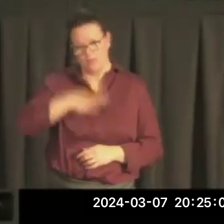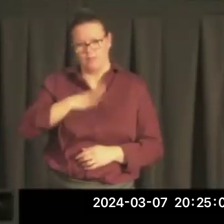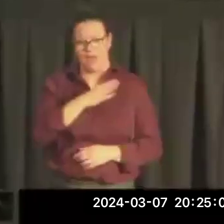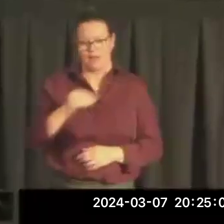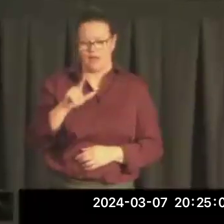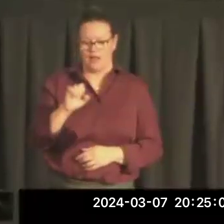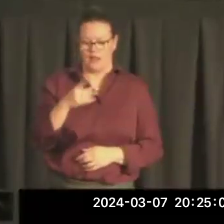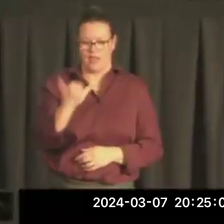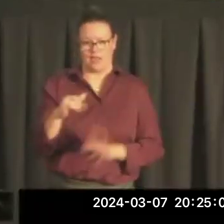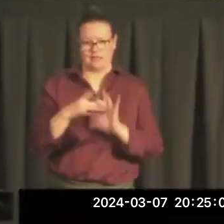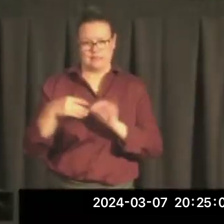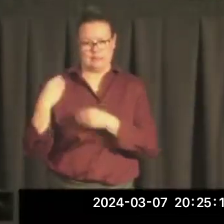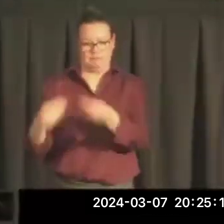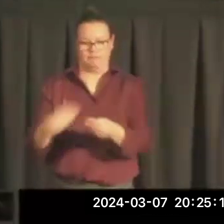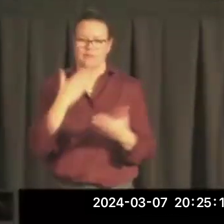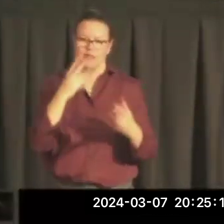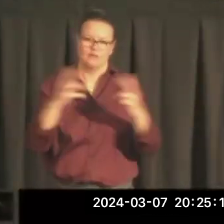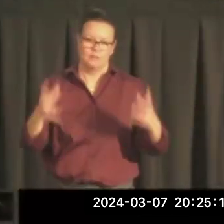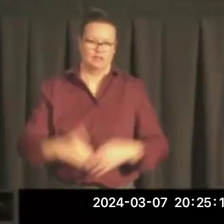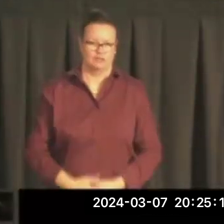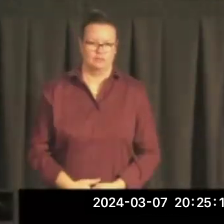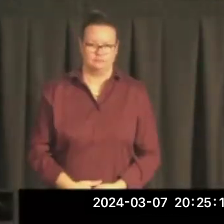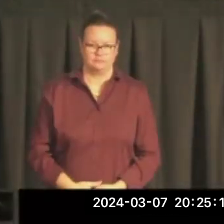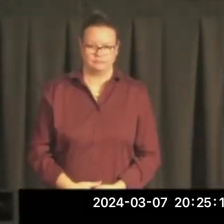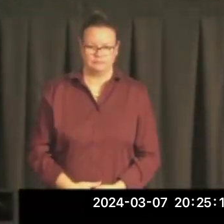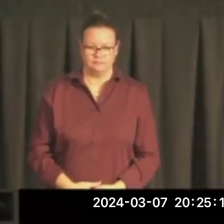Middle East. Peace. In the Got it. Thank you. In